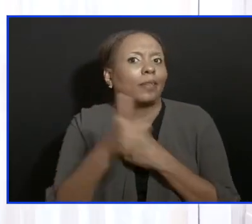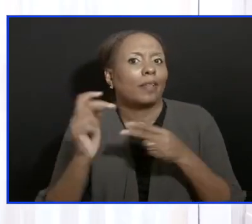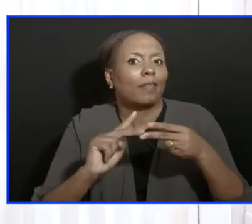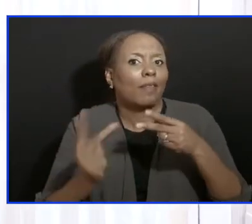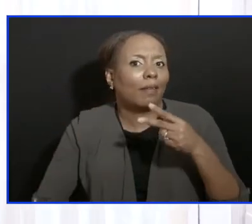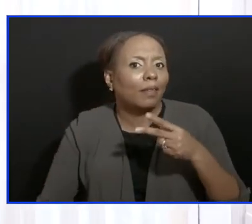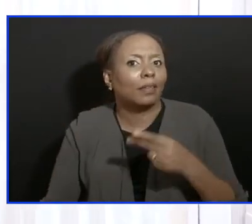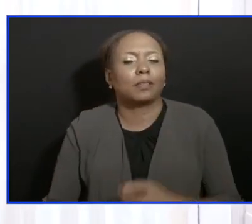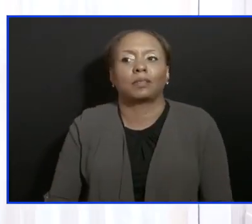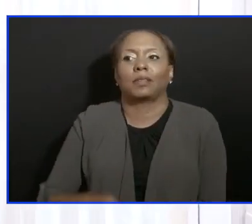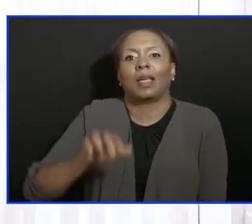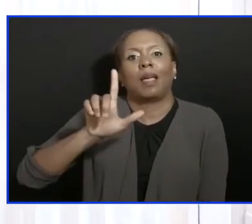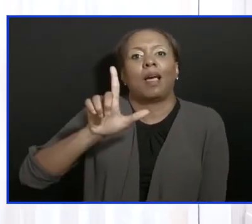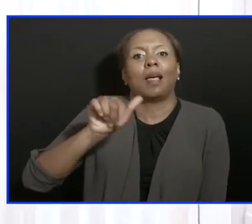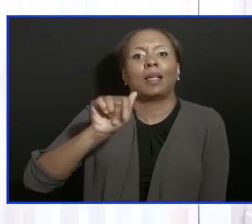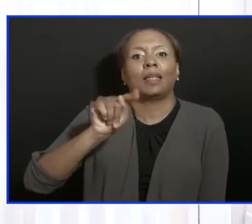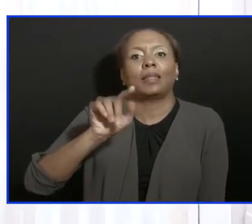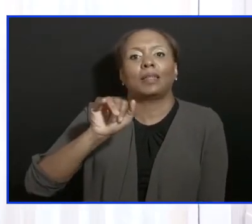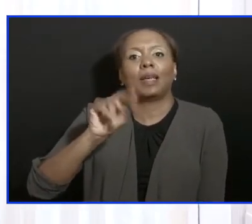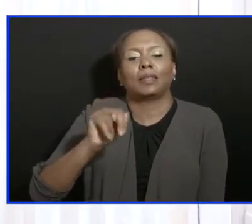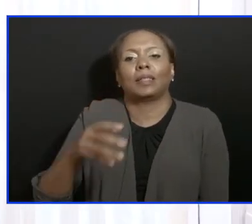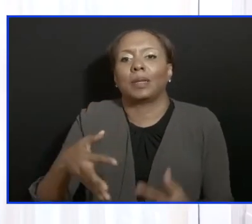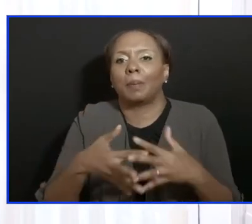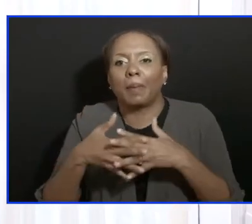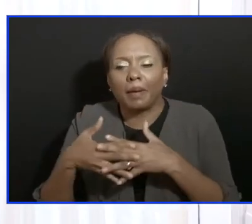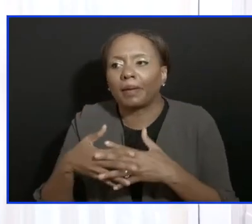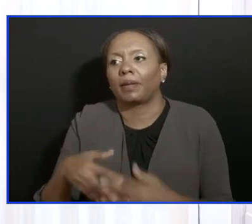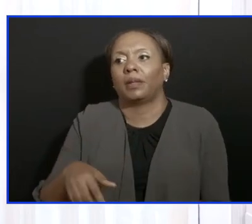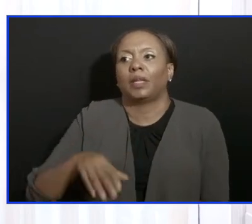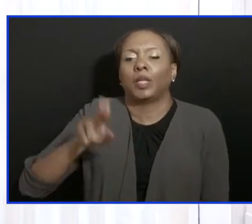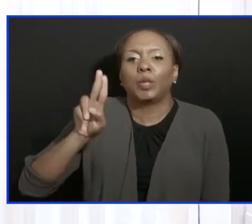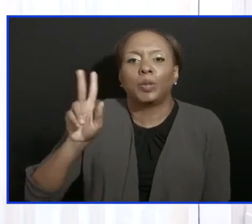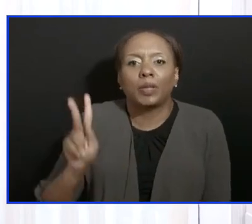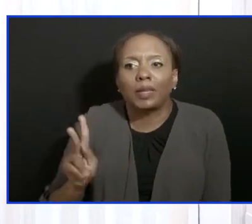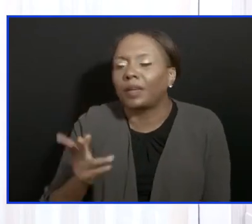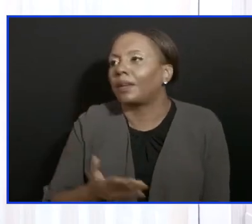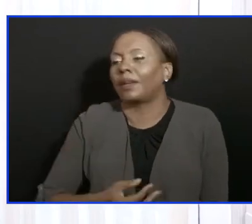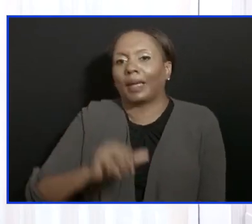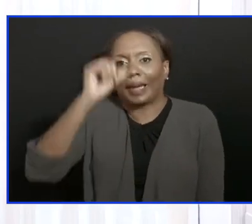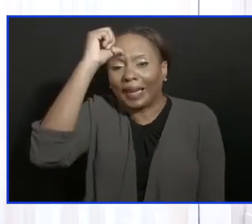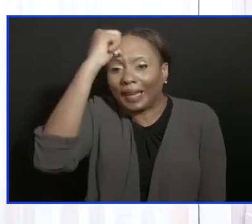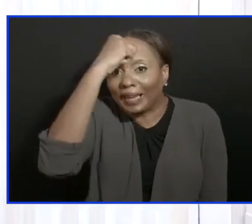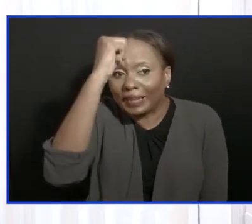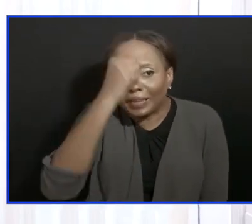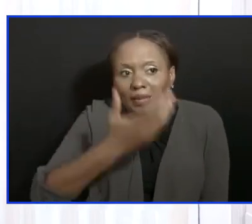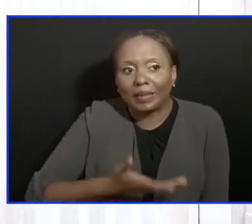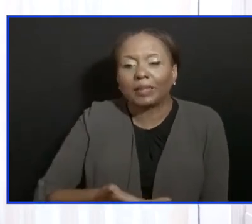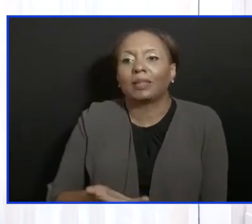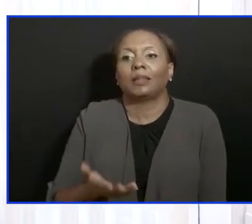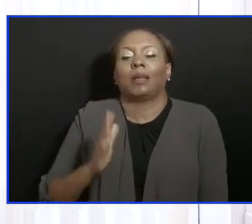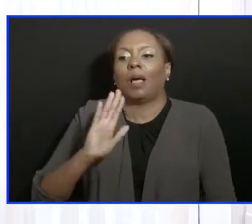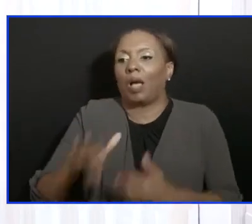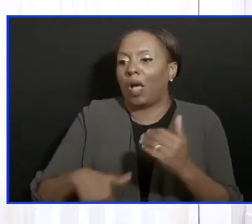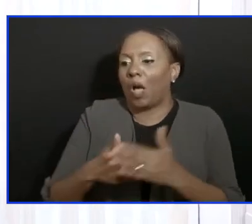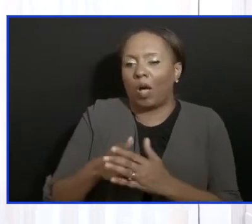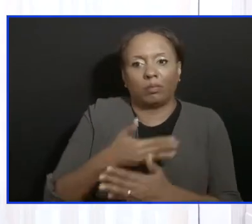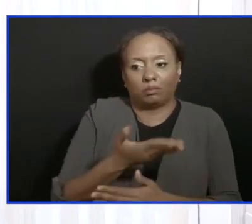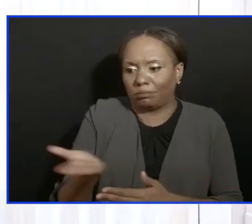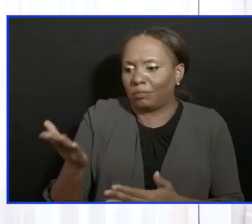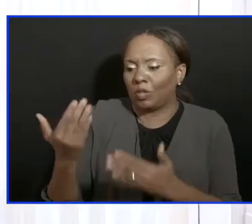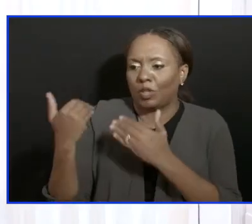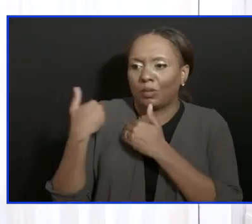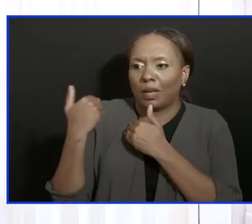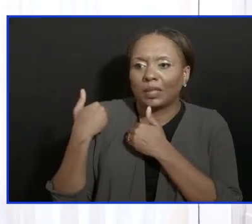already been responsible for variants. The UK has been responsible. India has been responsible. In every instance, it is